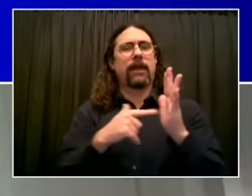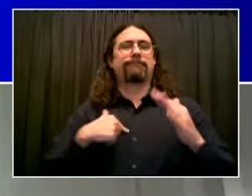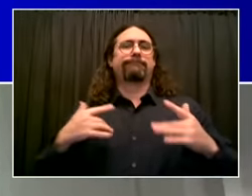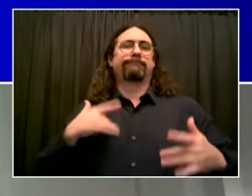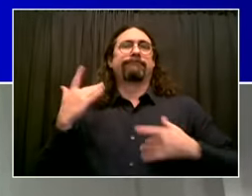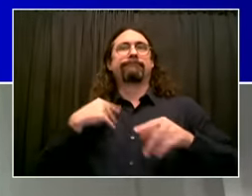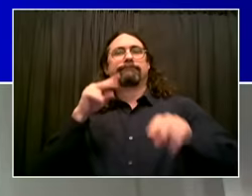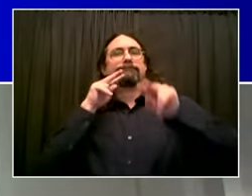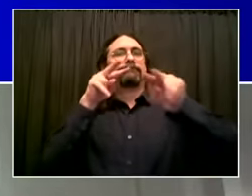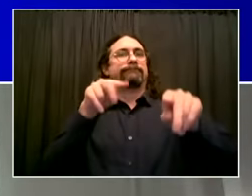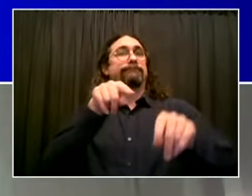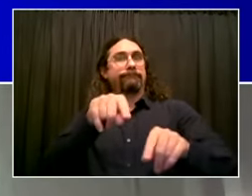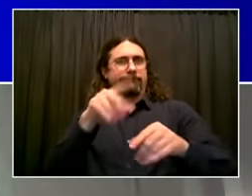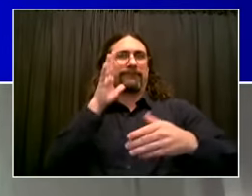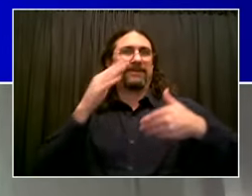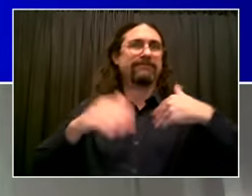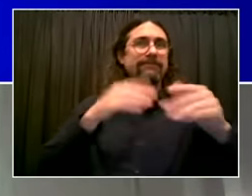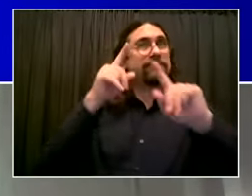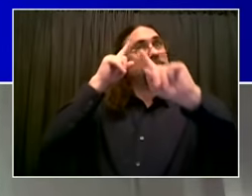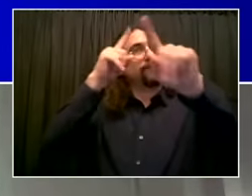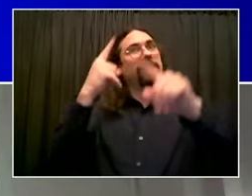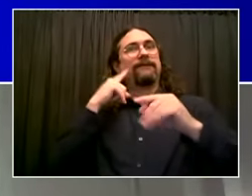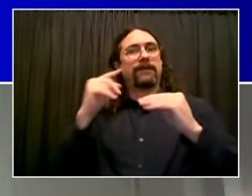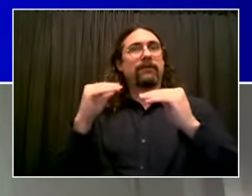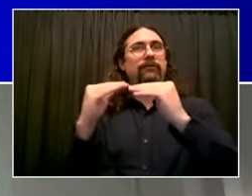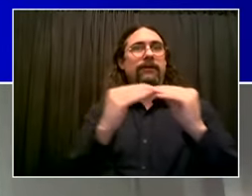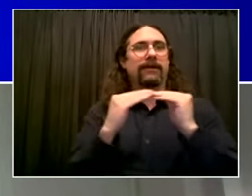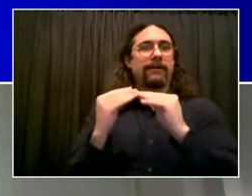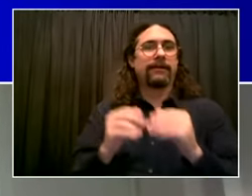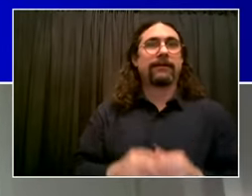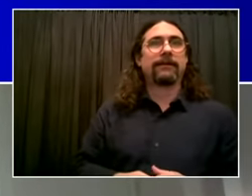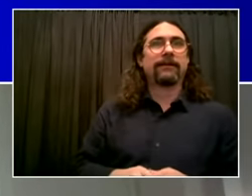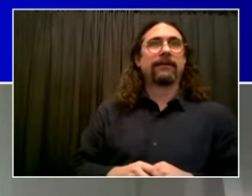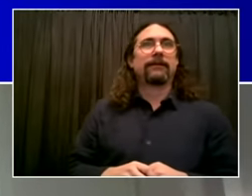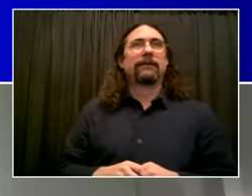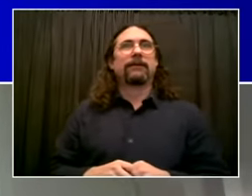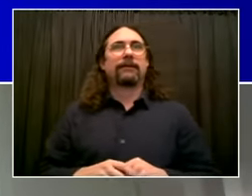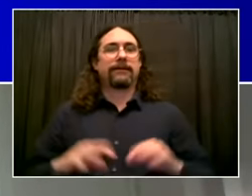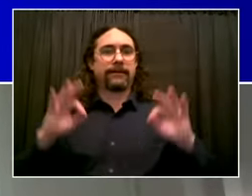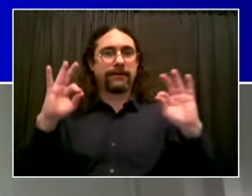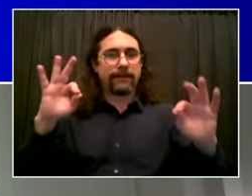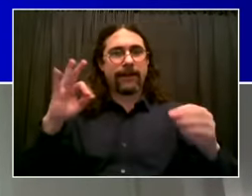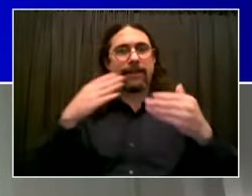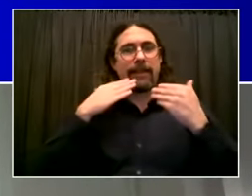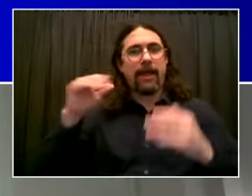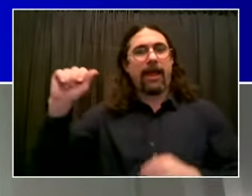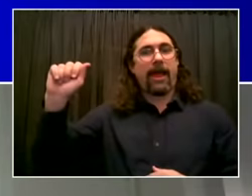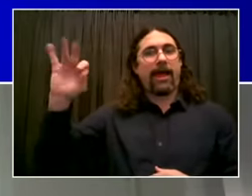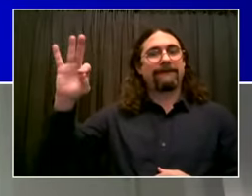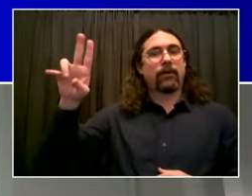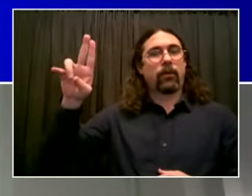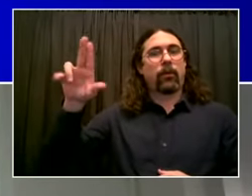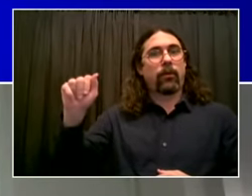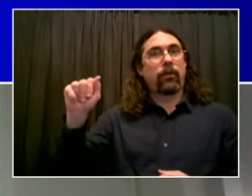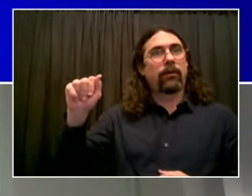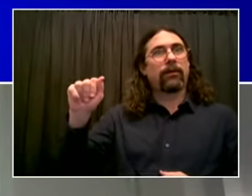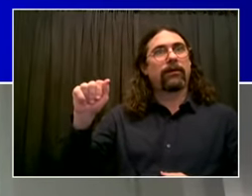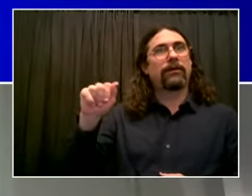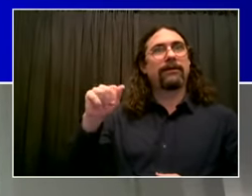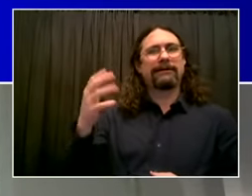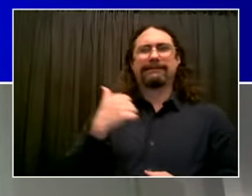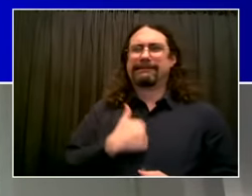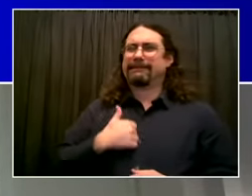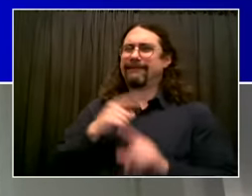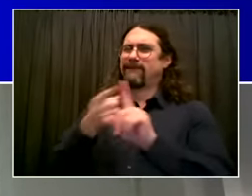Afia, and thank you for being gracious about my mispronunciation. Thank you for everything you are doing and Community